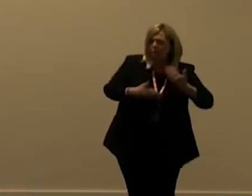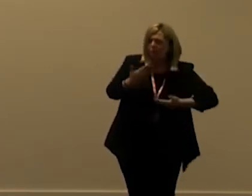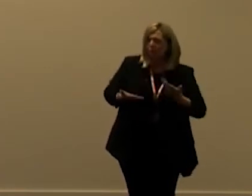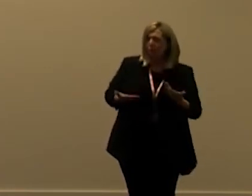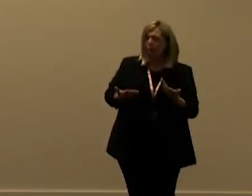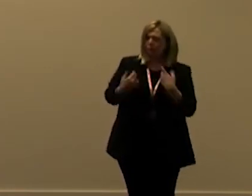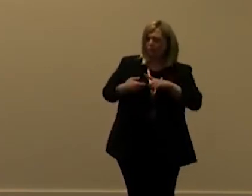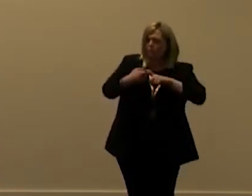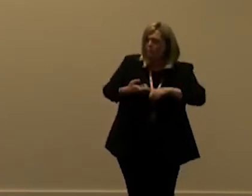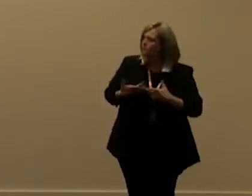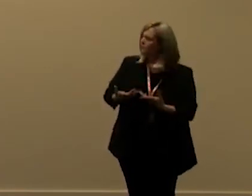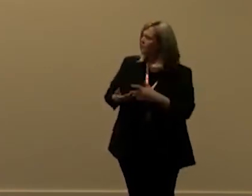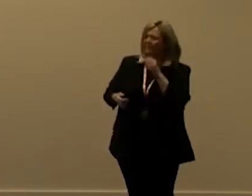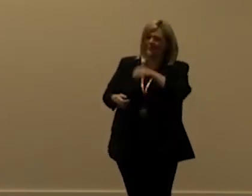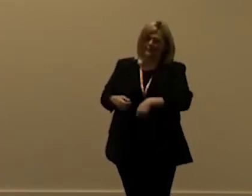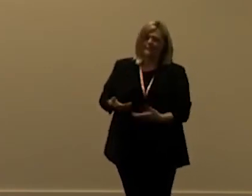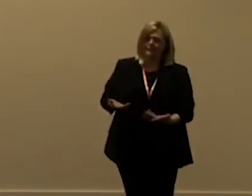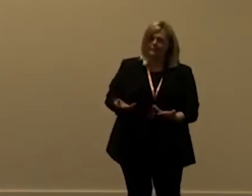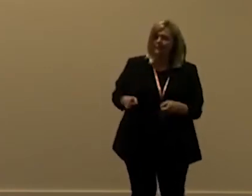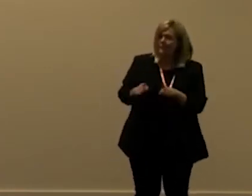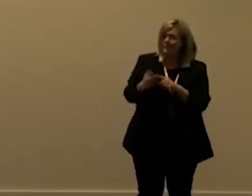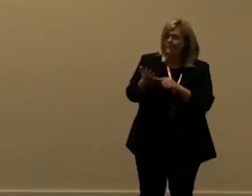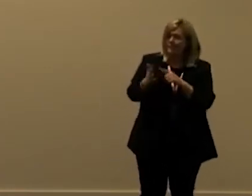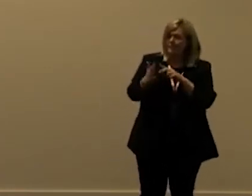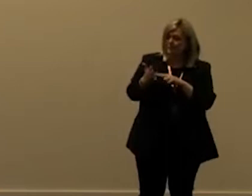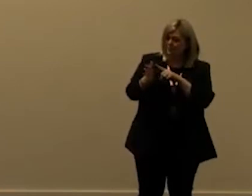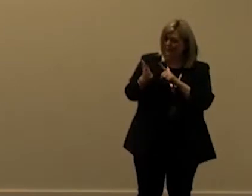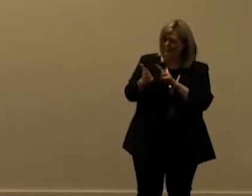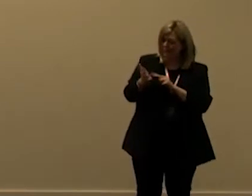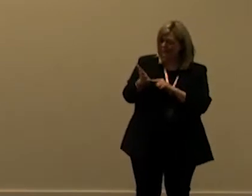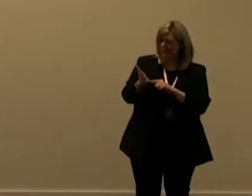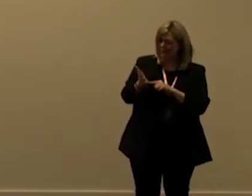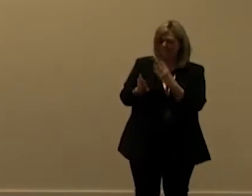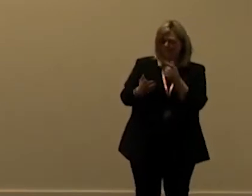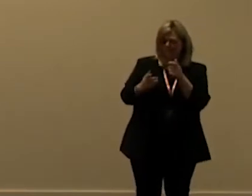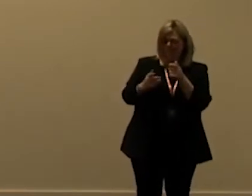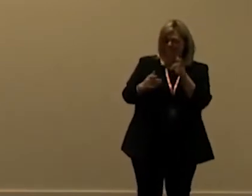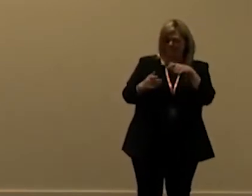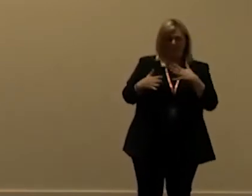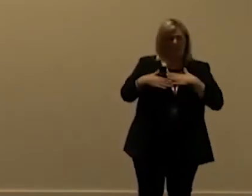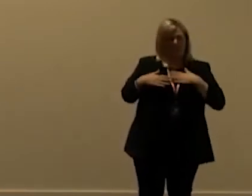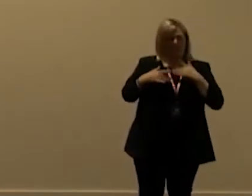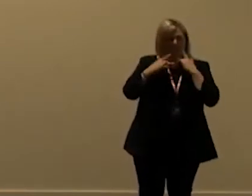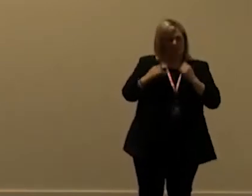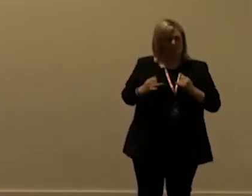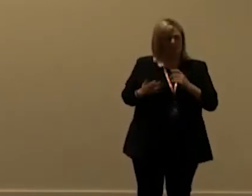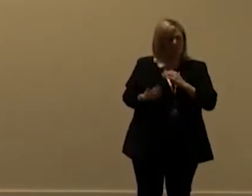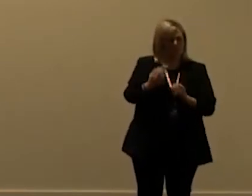yes exactly if you have them in the same tenant yeah some people like to do testing and development in separate tenants but